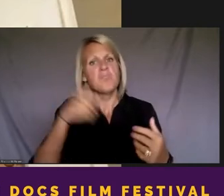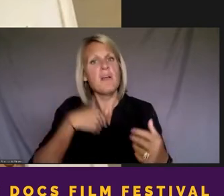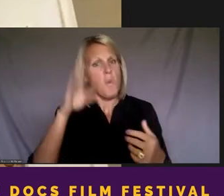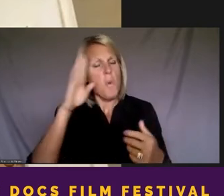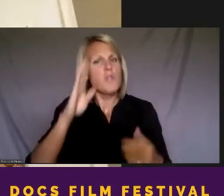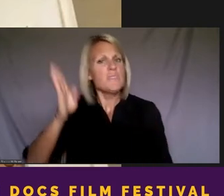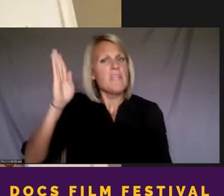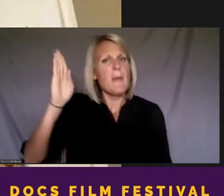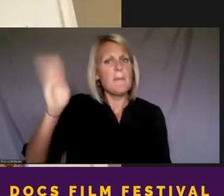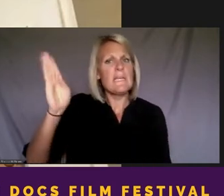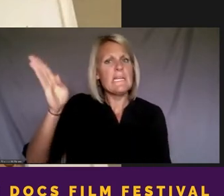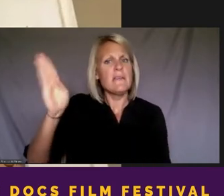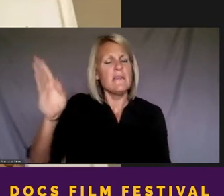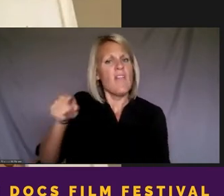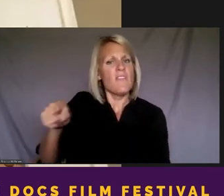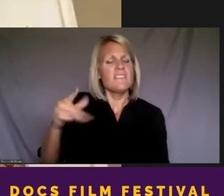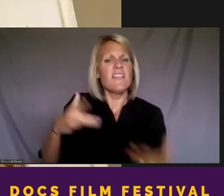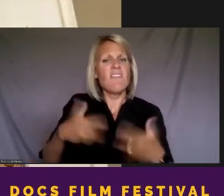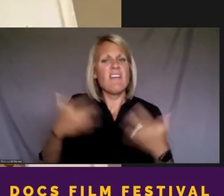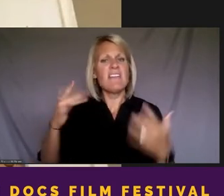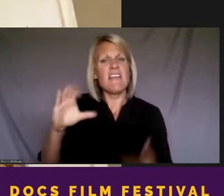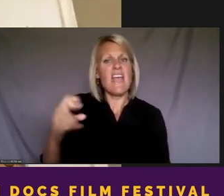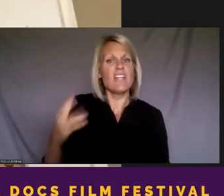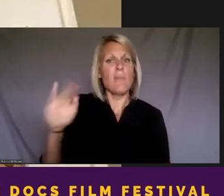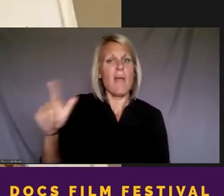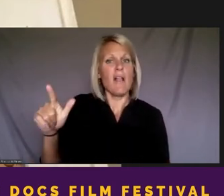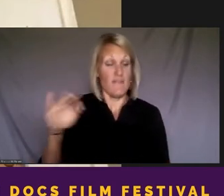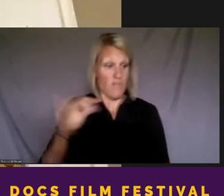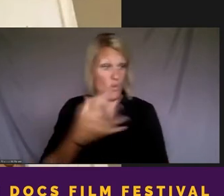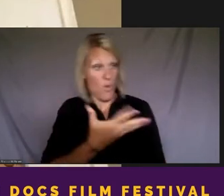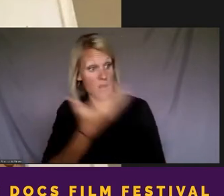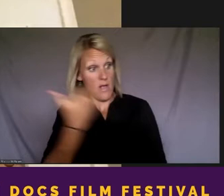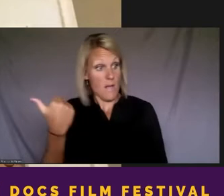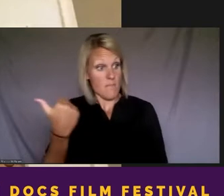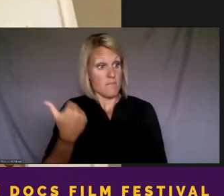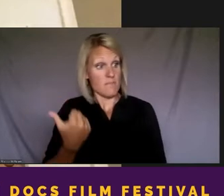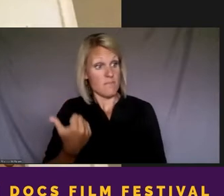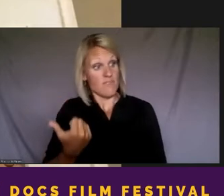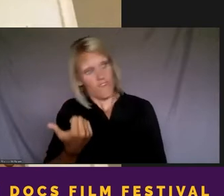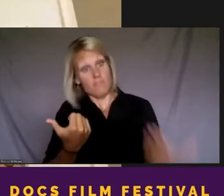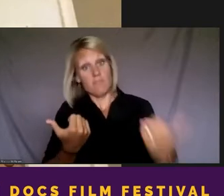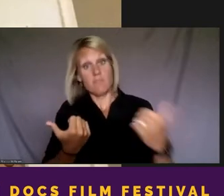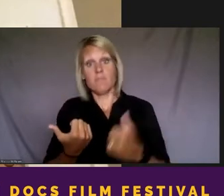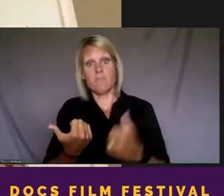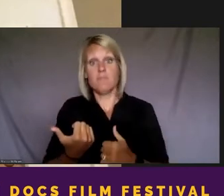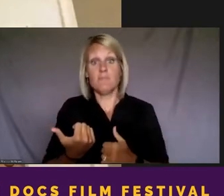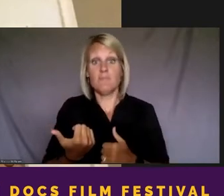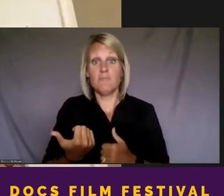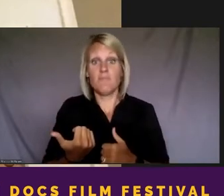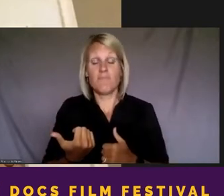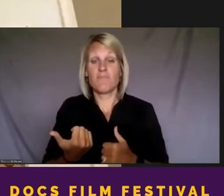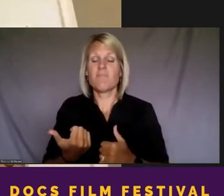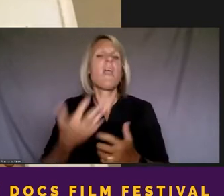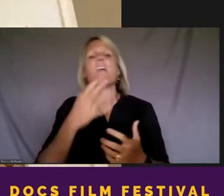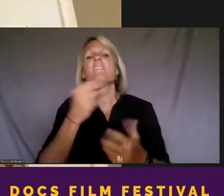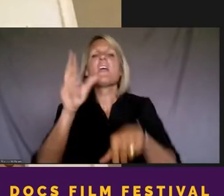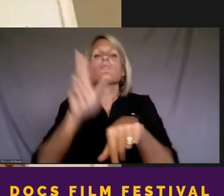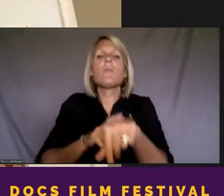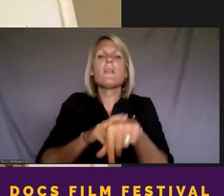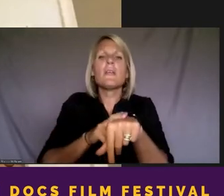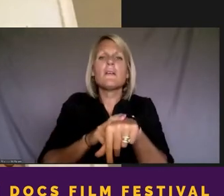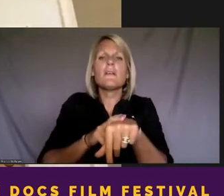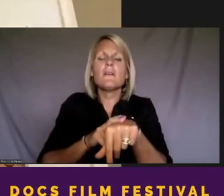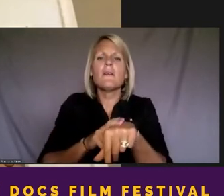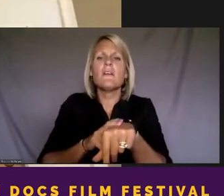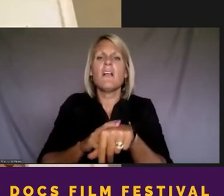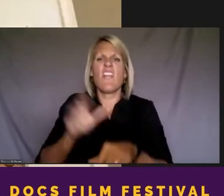on Cash Bell, and if y'all want to join, let's go. And just organically, at that event,